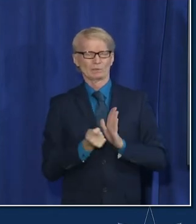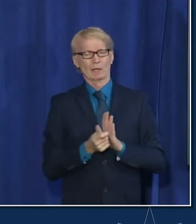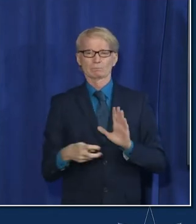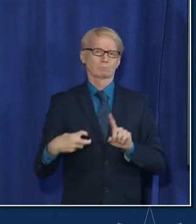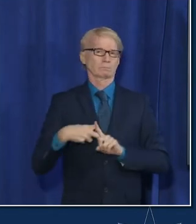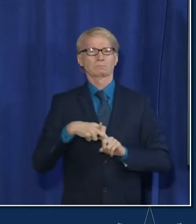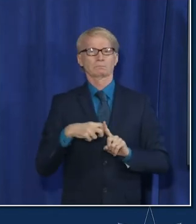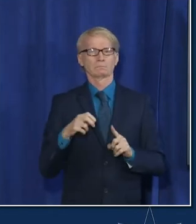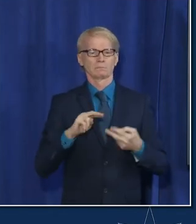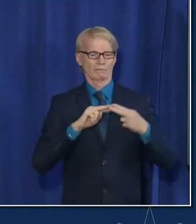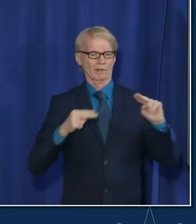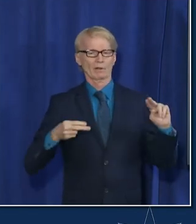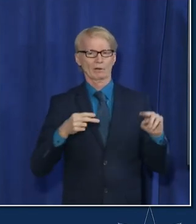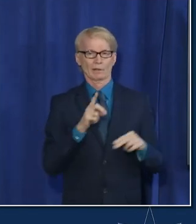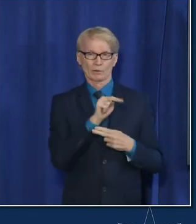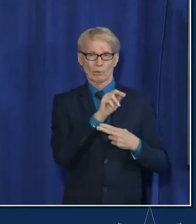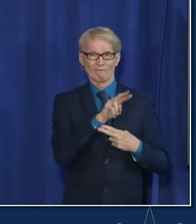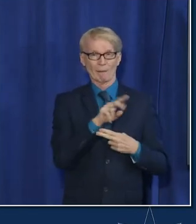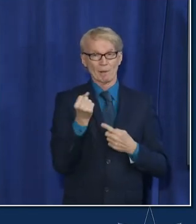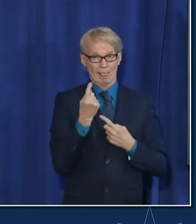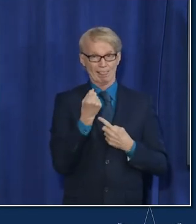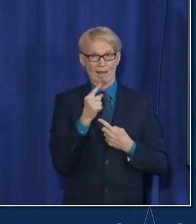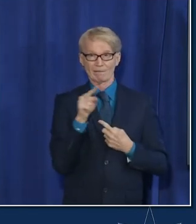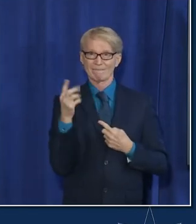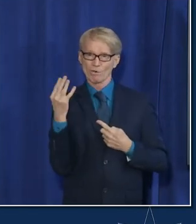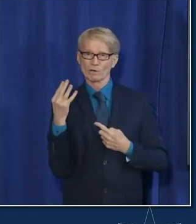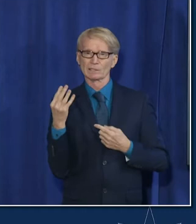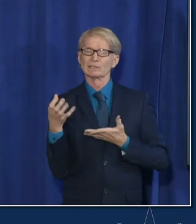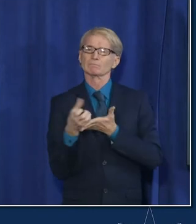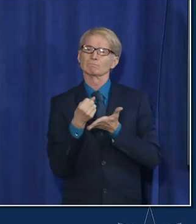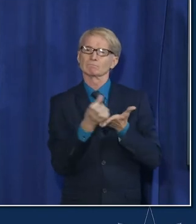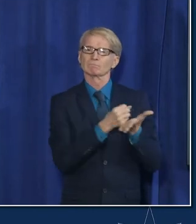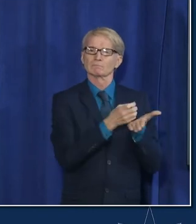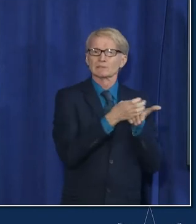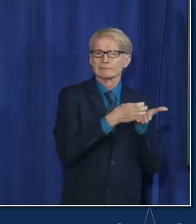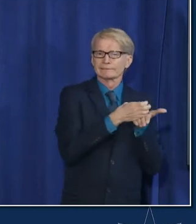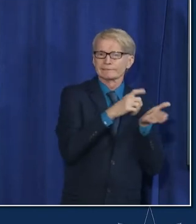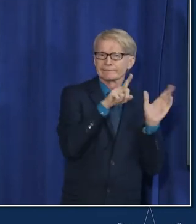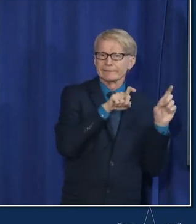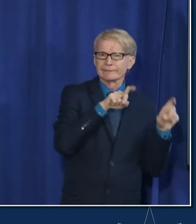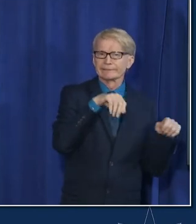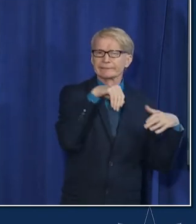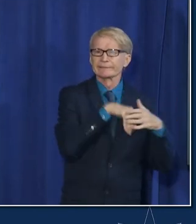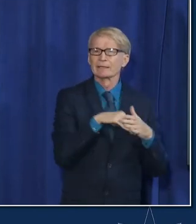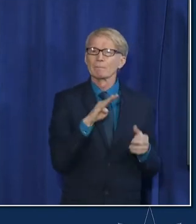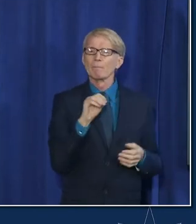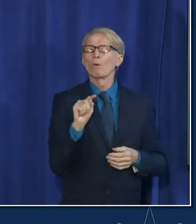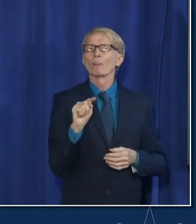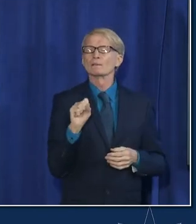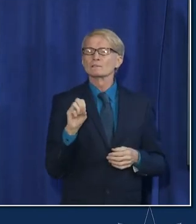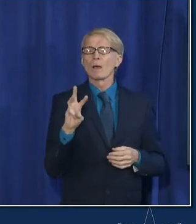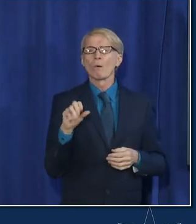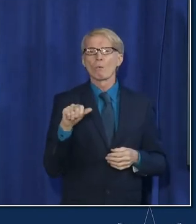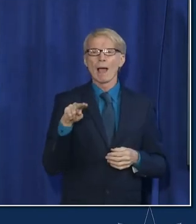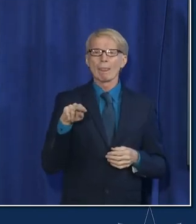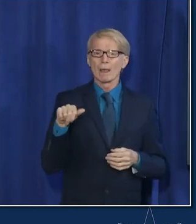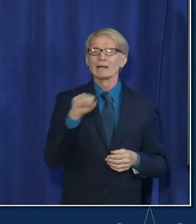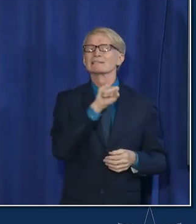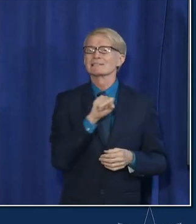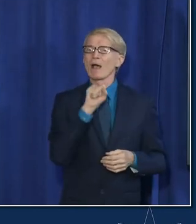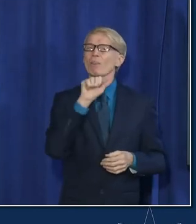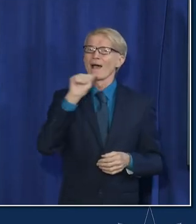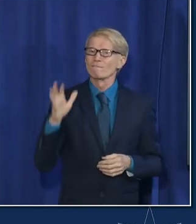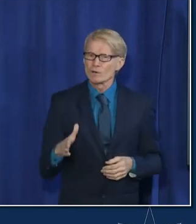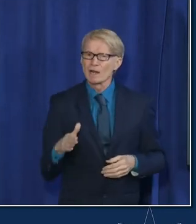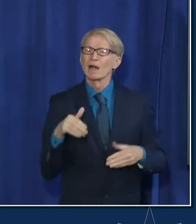detected november 11 to 14 were when specimens were collected in botswana in south africa that later were identified as omicron and